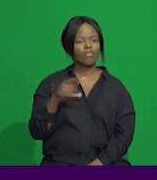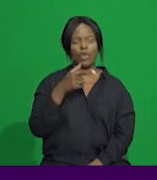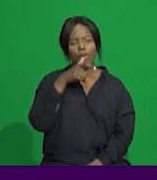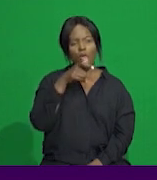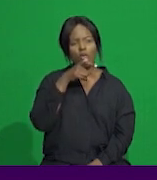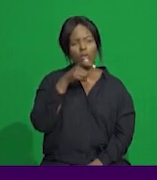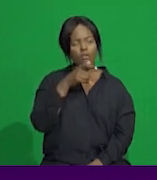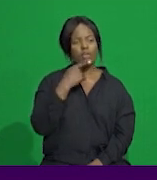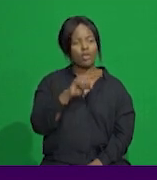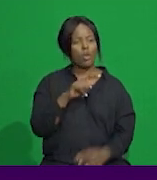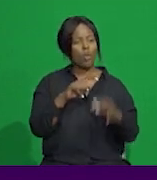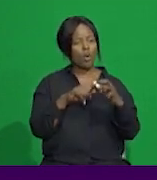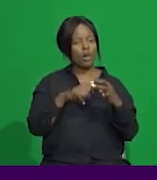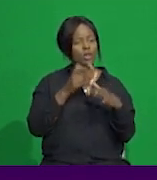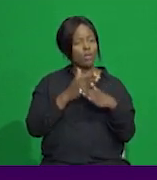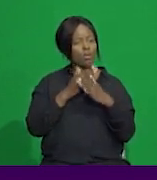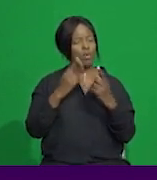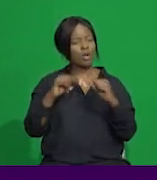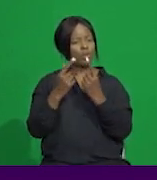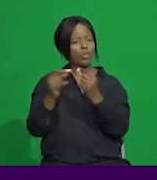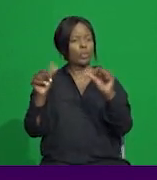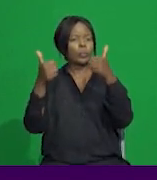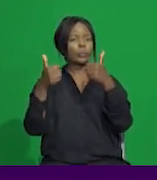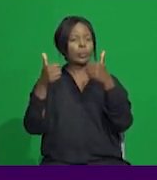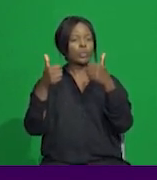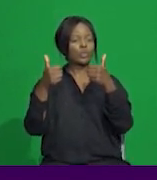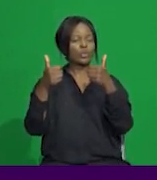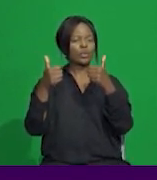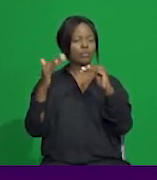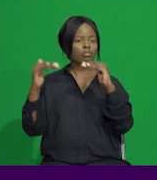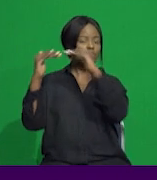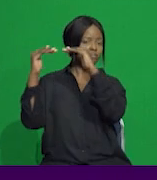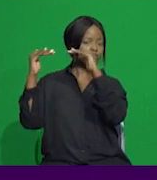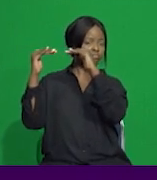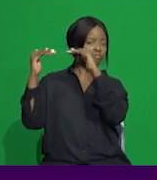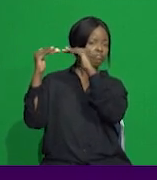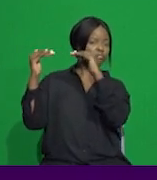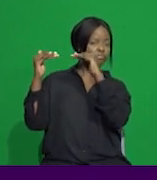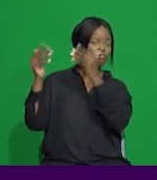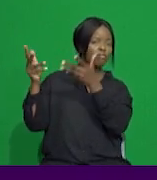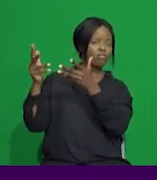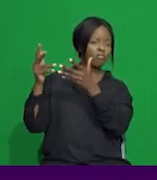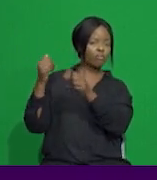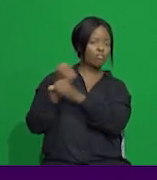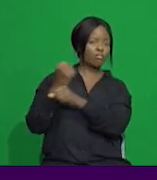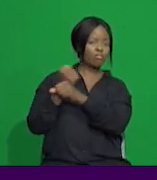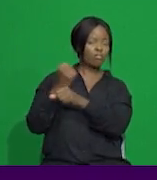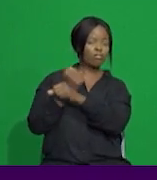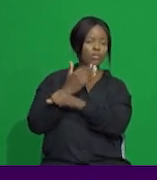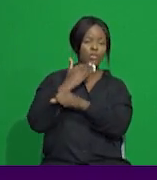of work that we do is exceptional and equivalent, if not better, than that produced by external professional companies.